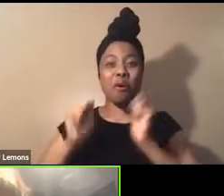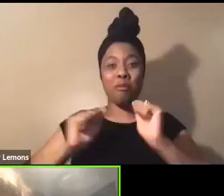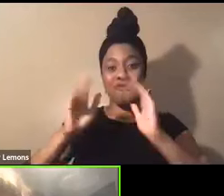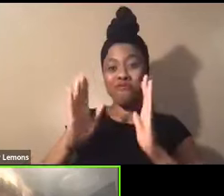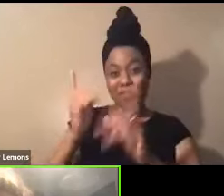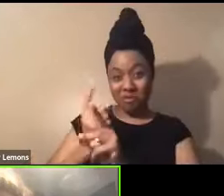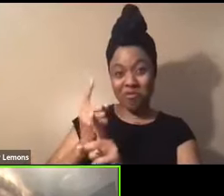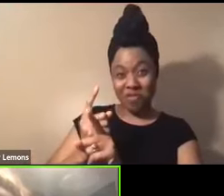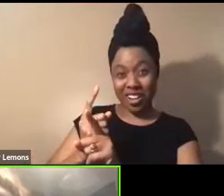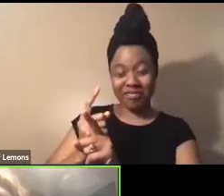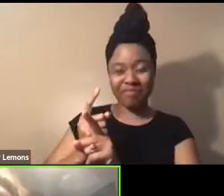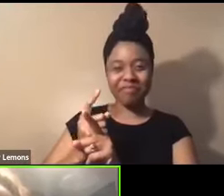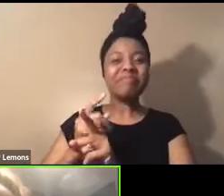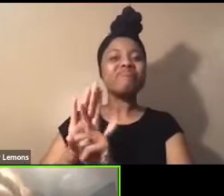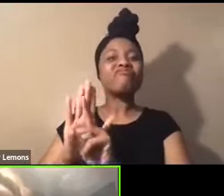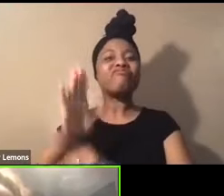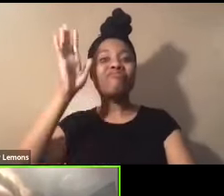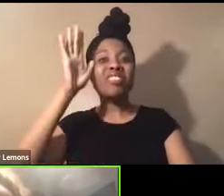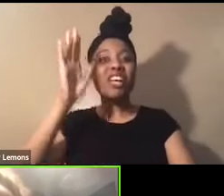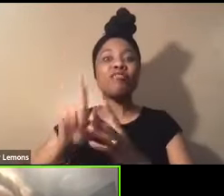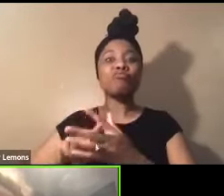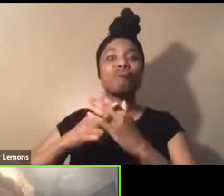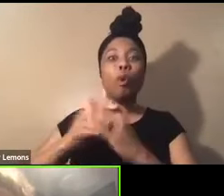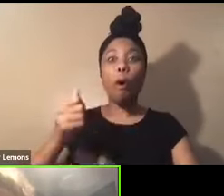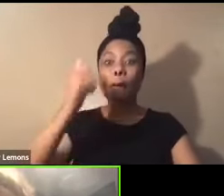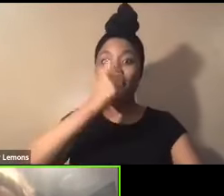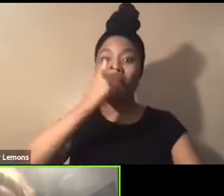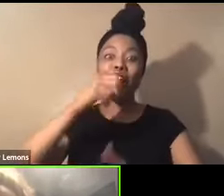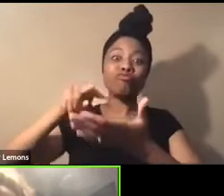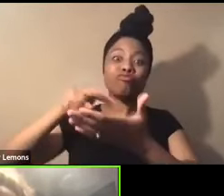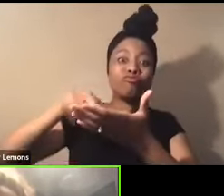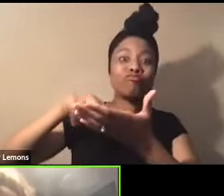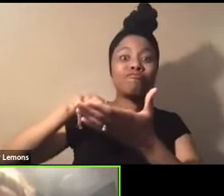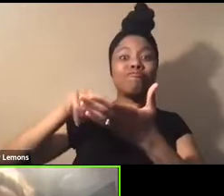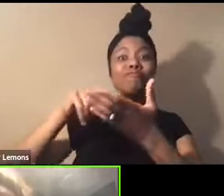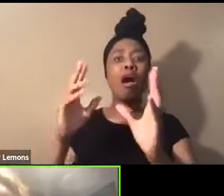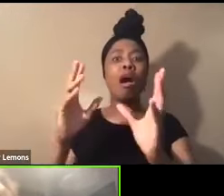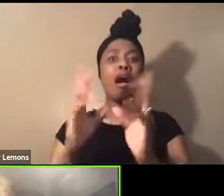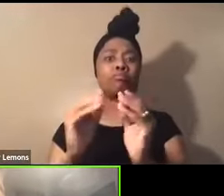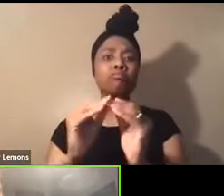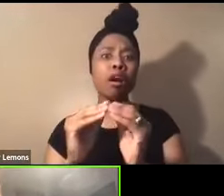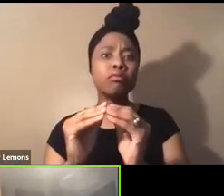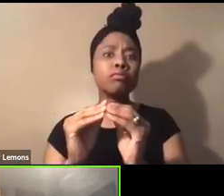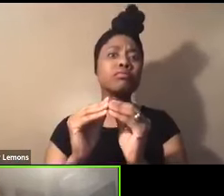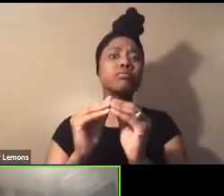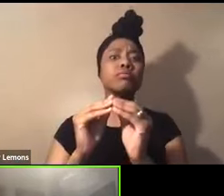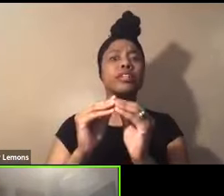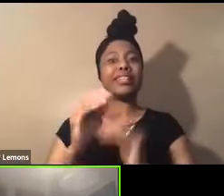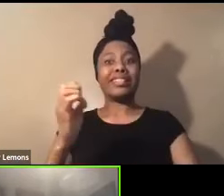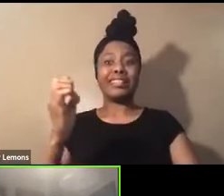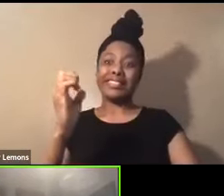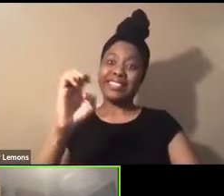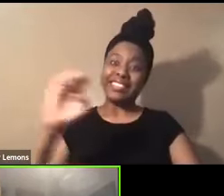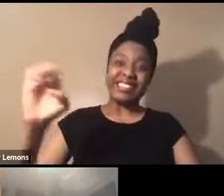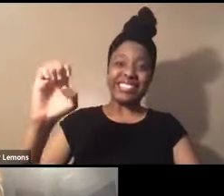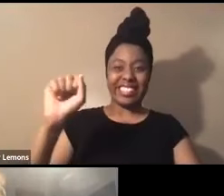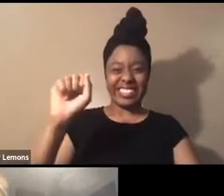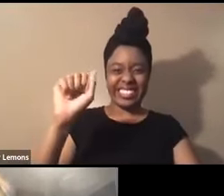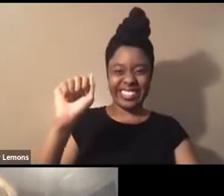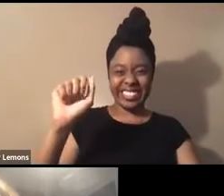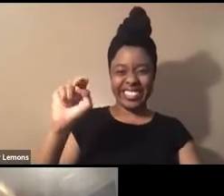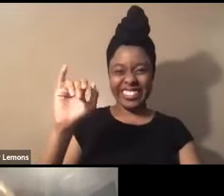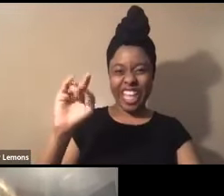you know, and, uh, started these African dance, uh, conferences in East St. Louis, Illinois, right?